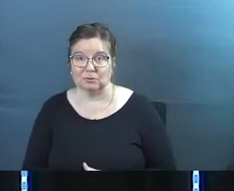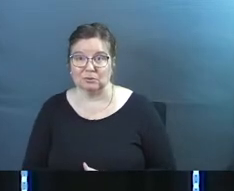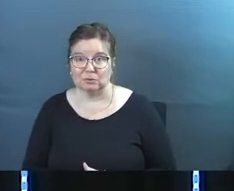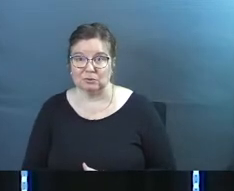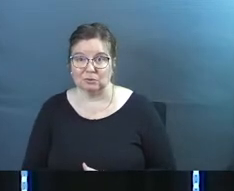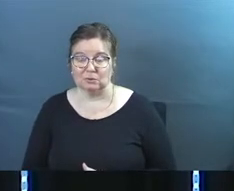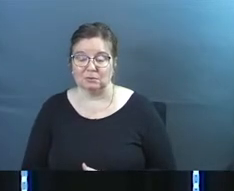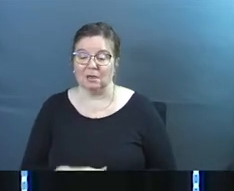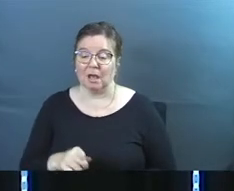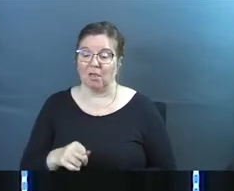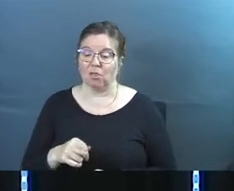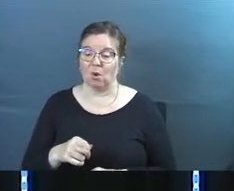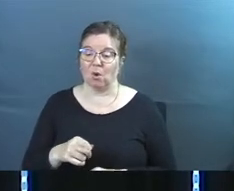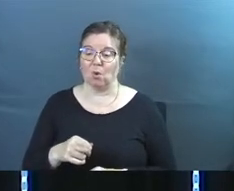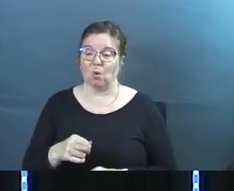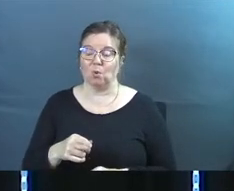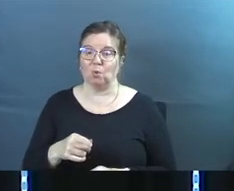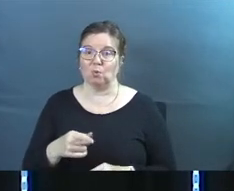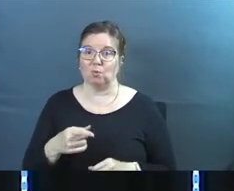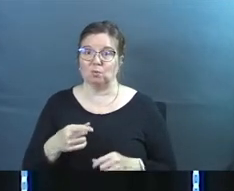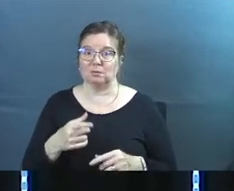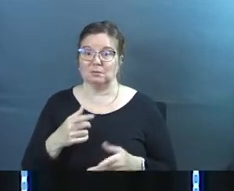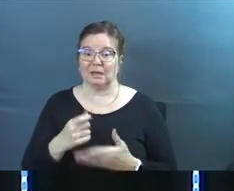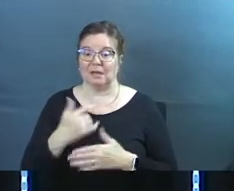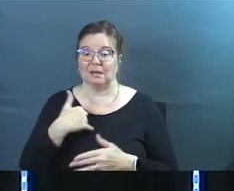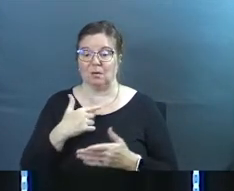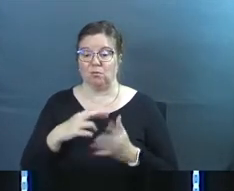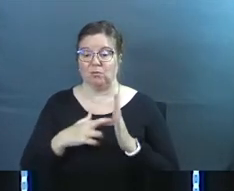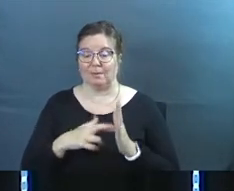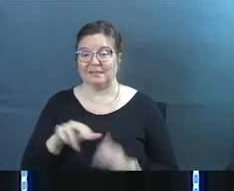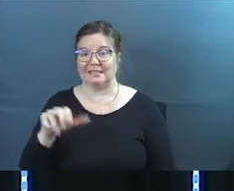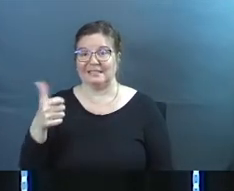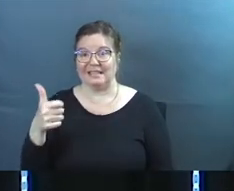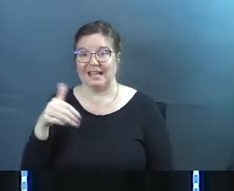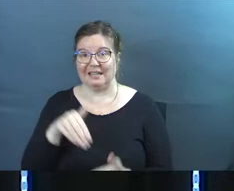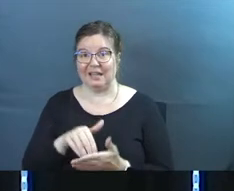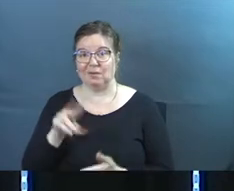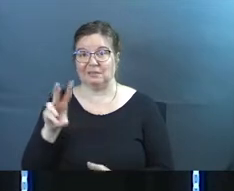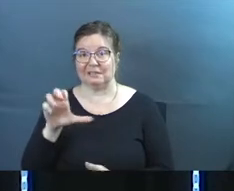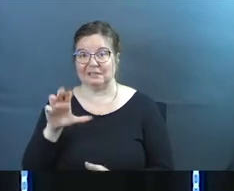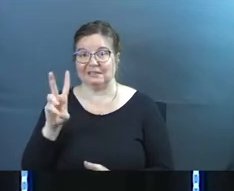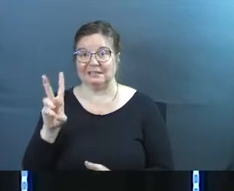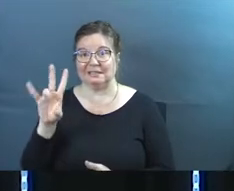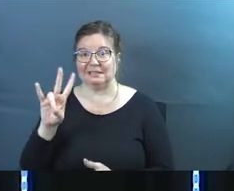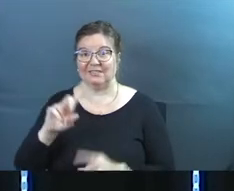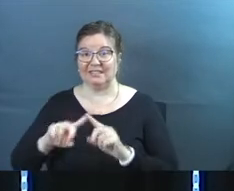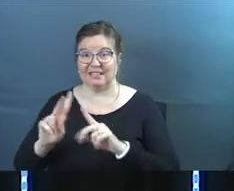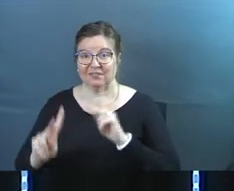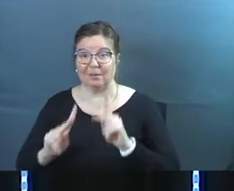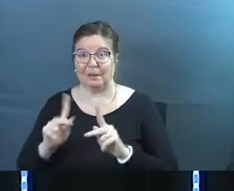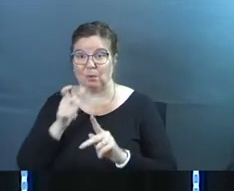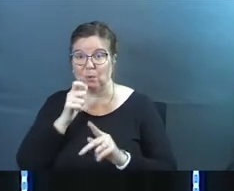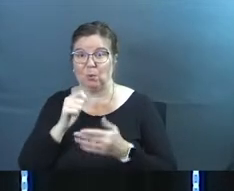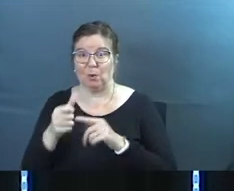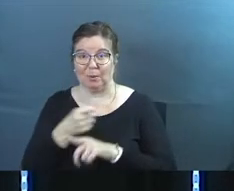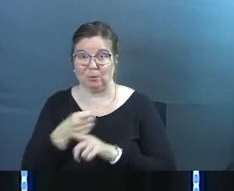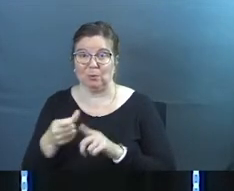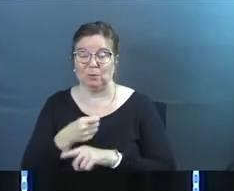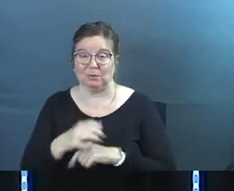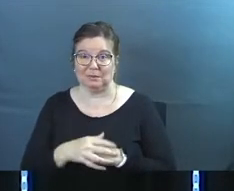And those accusations represent 10,667 individuals that were abused.